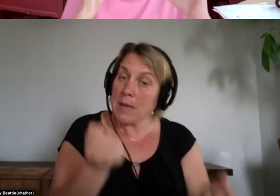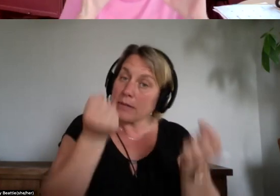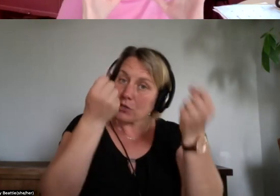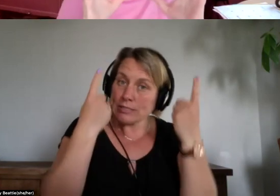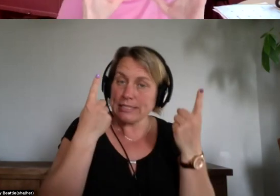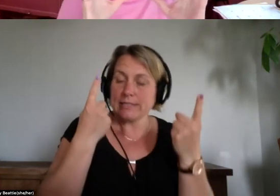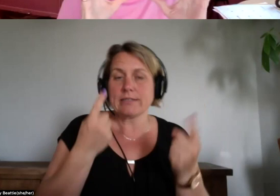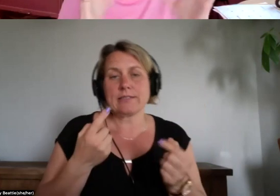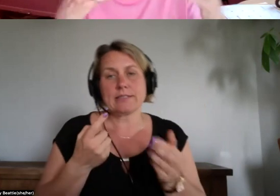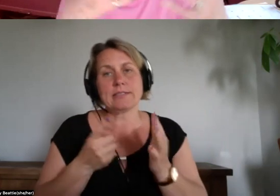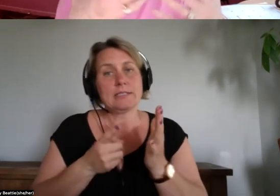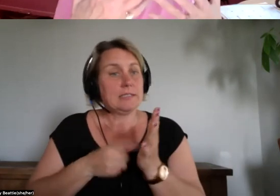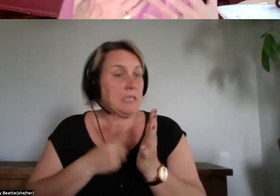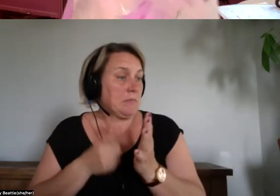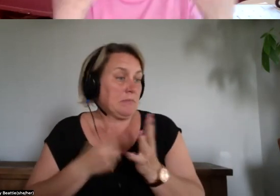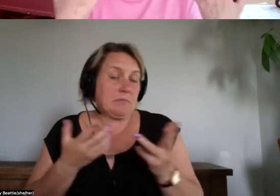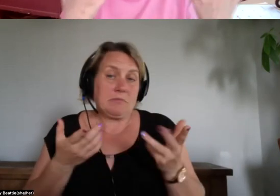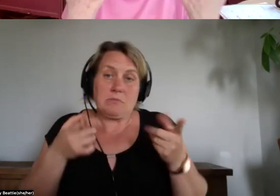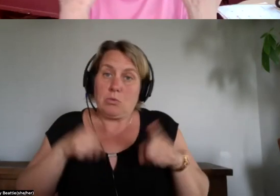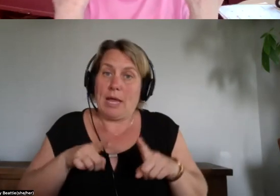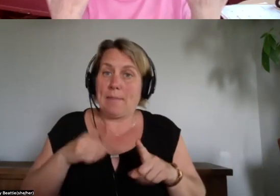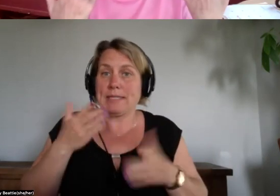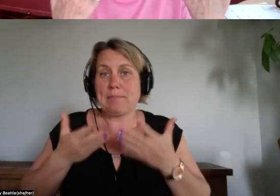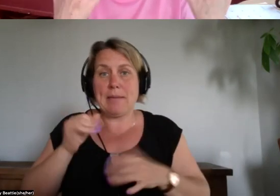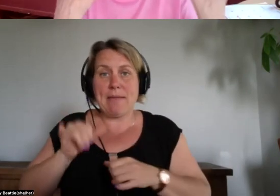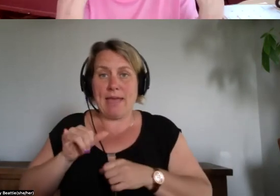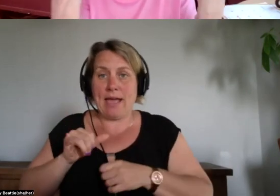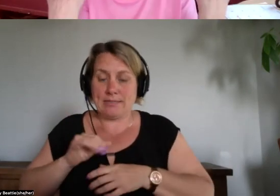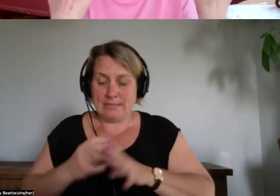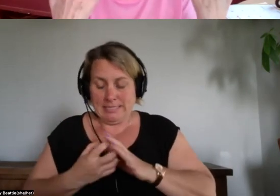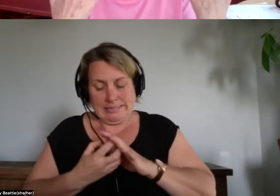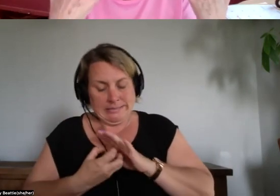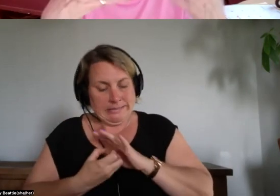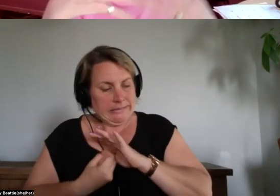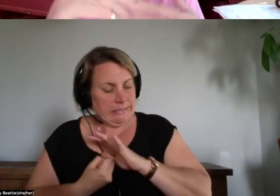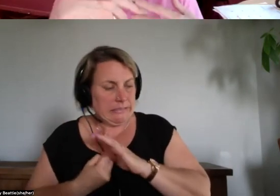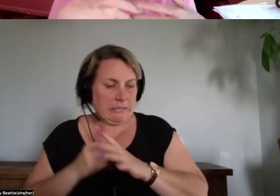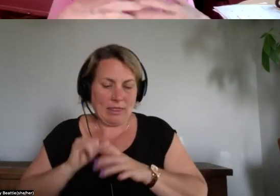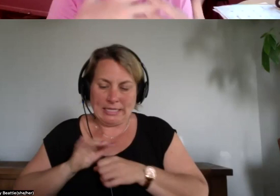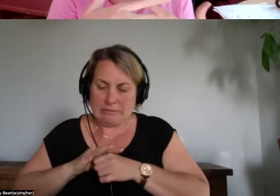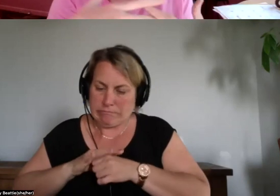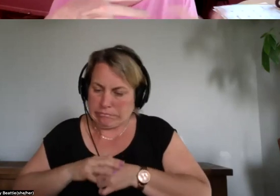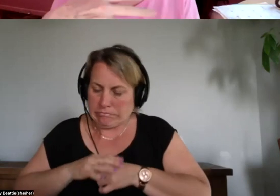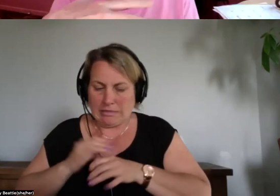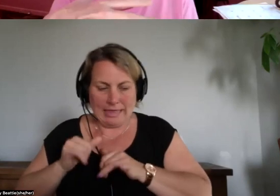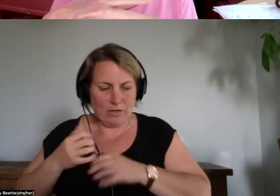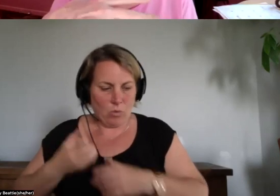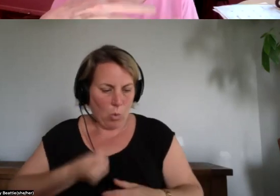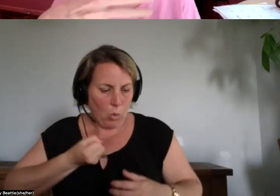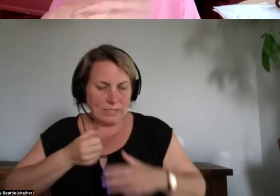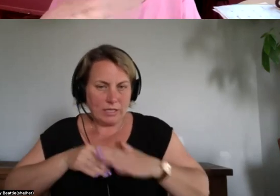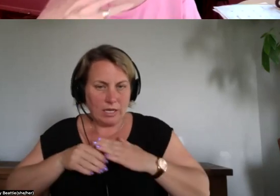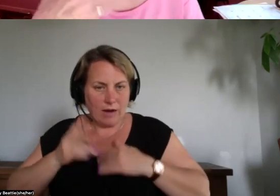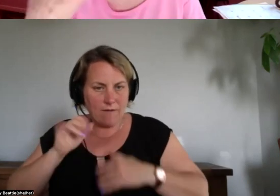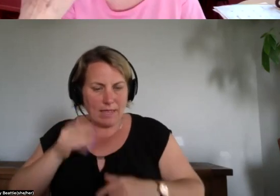the suppression or repression of that memory does not appear to be interfering